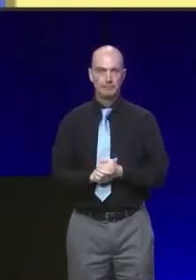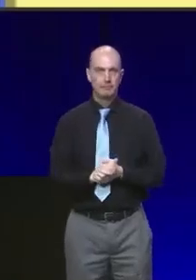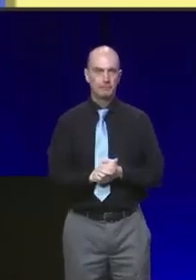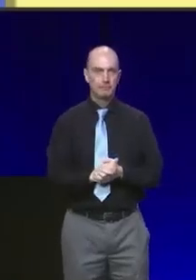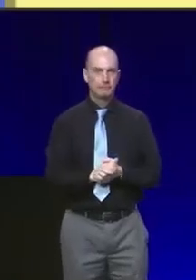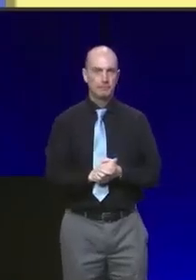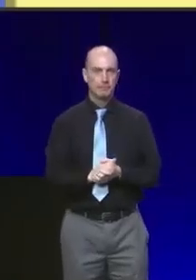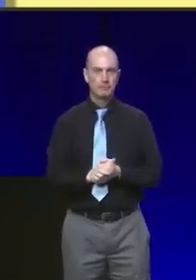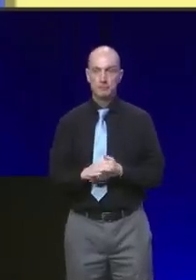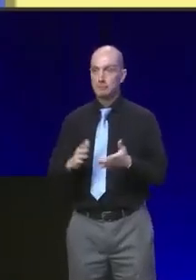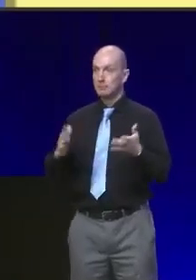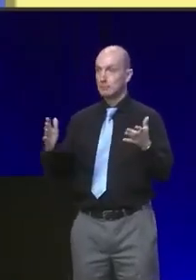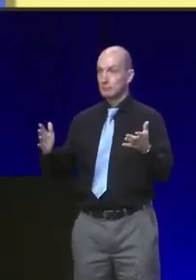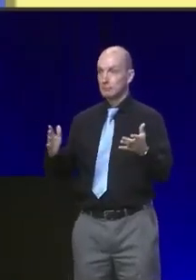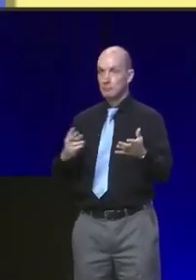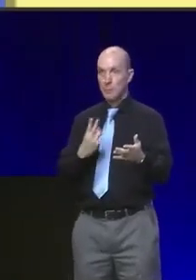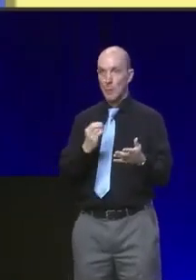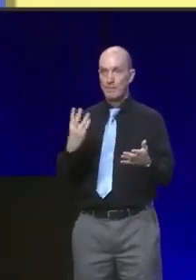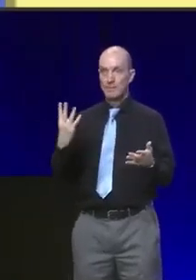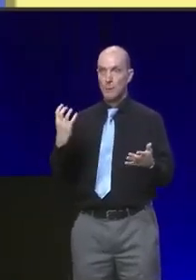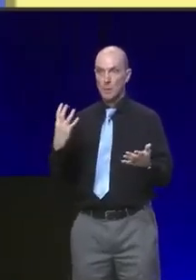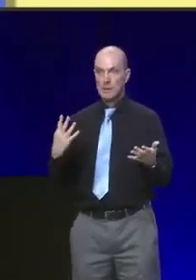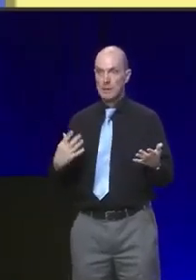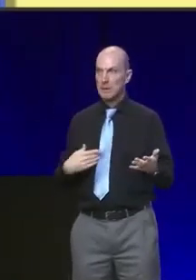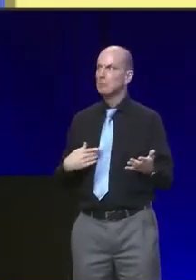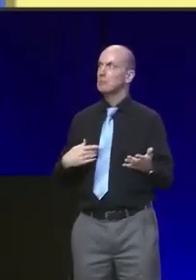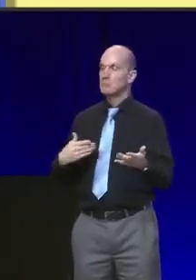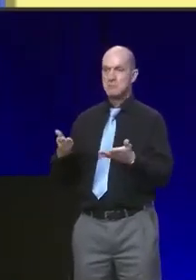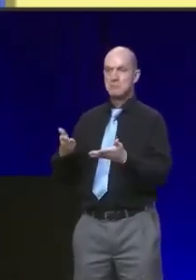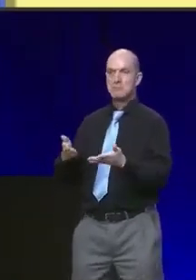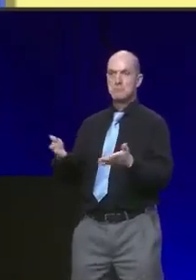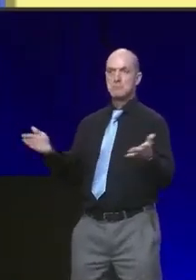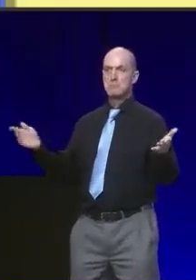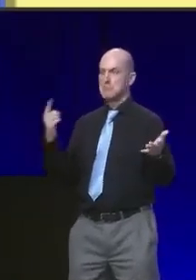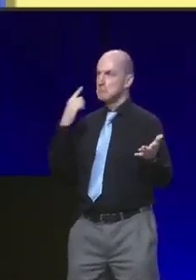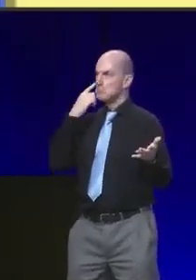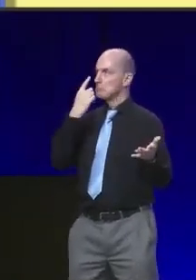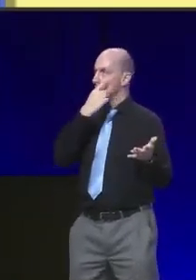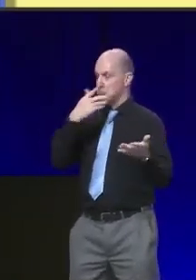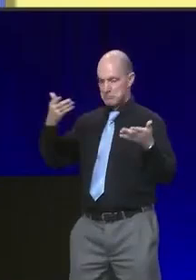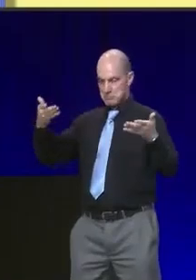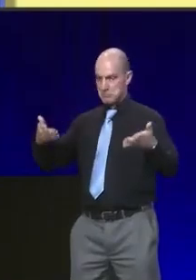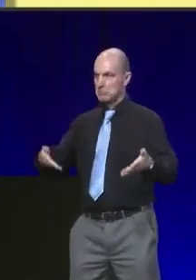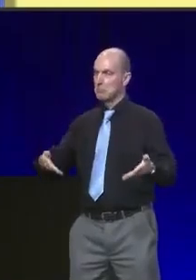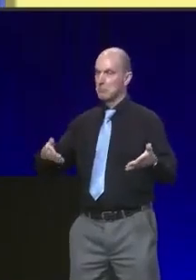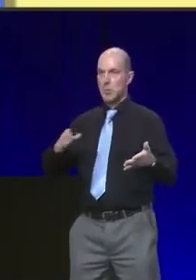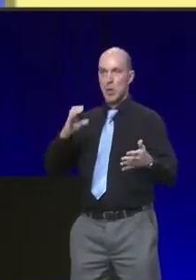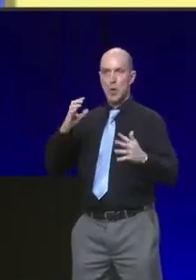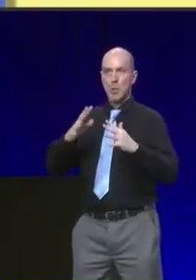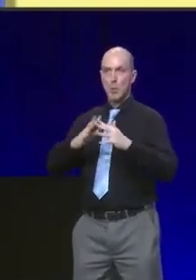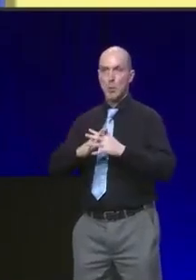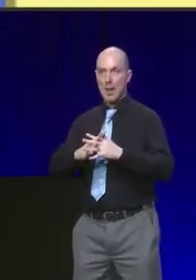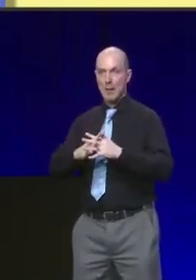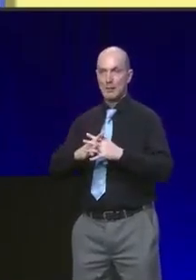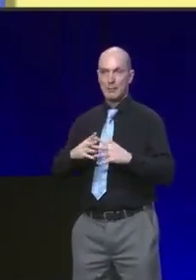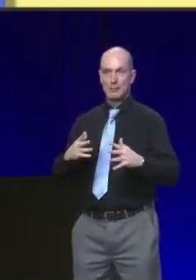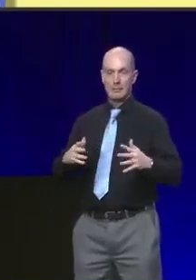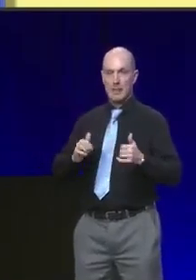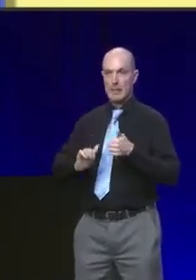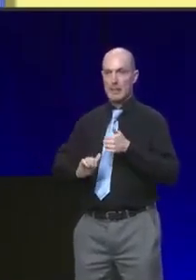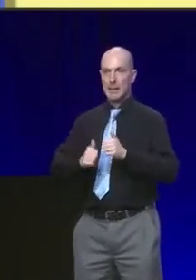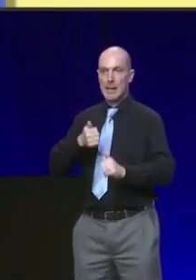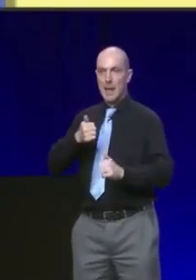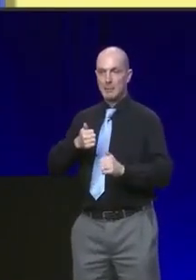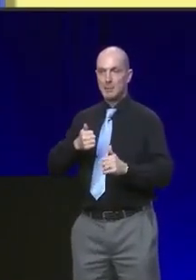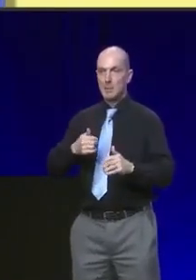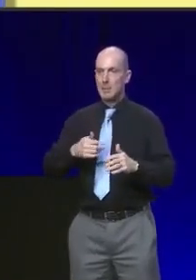It was a year where Scotland showcased herself to the world as we hosted the Commonwealth Games and the Ryder Cup. It was a year